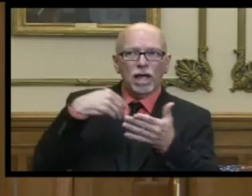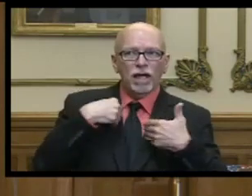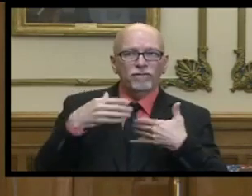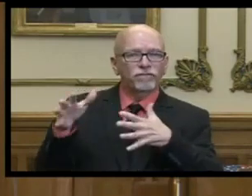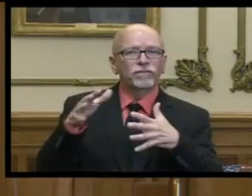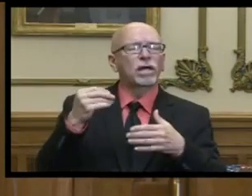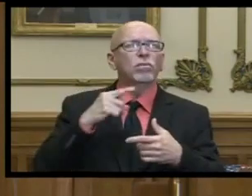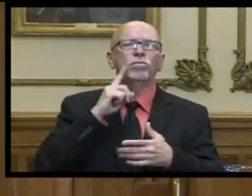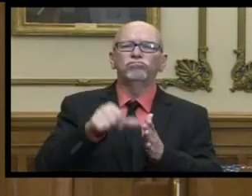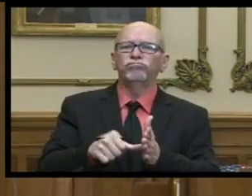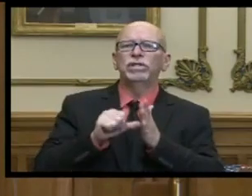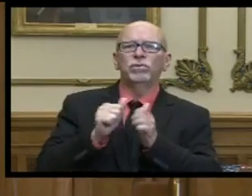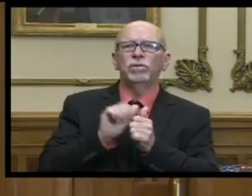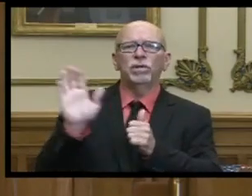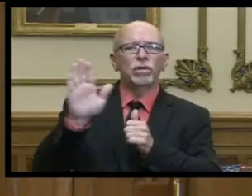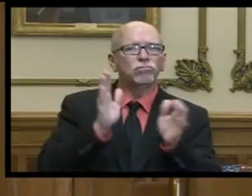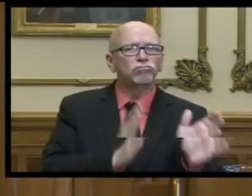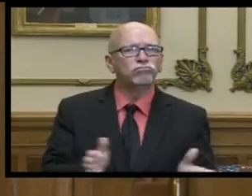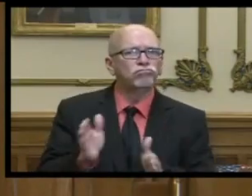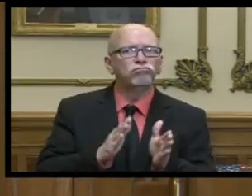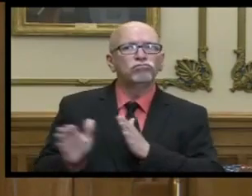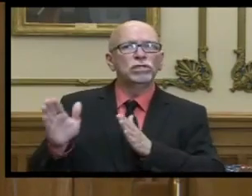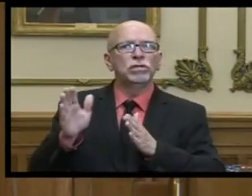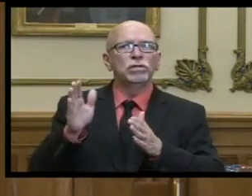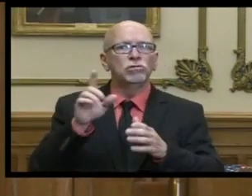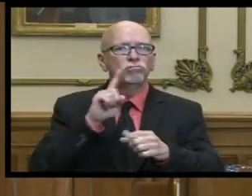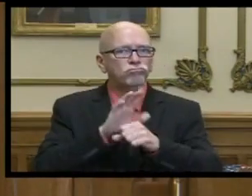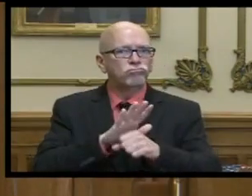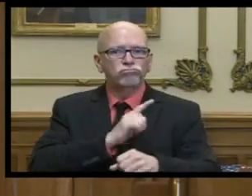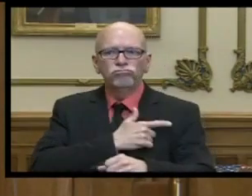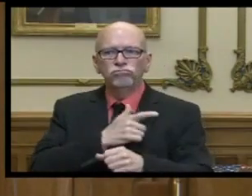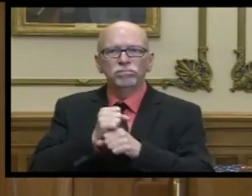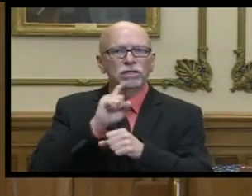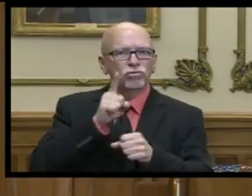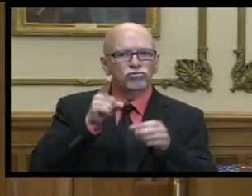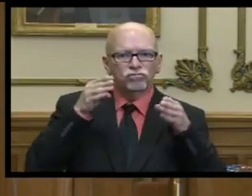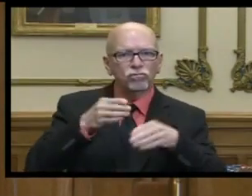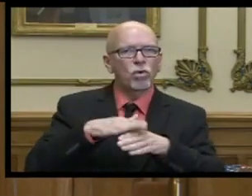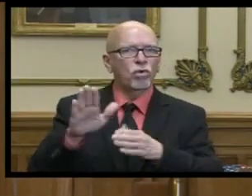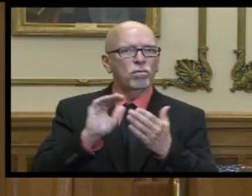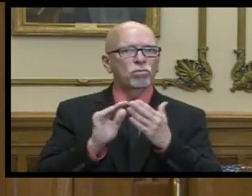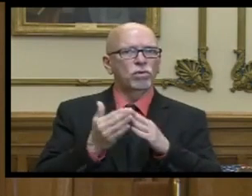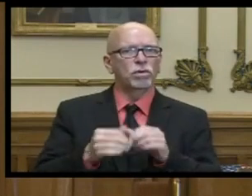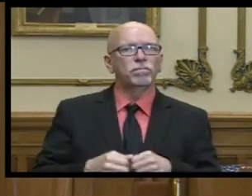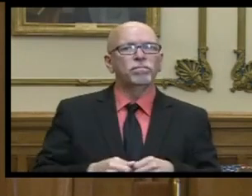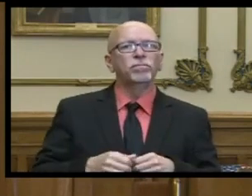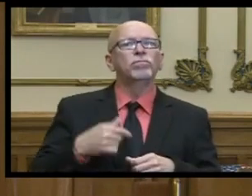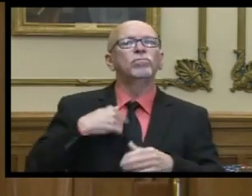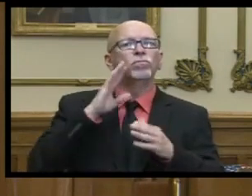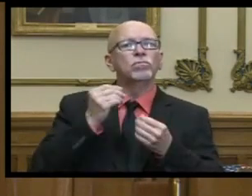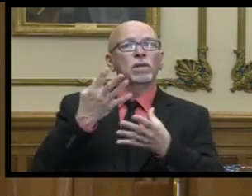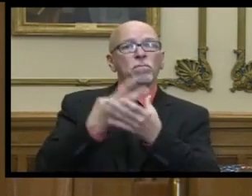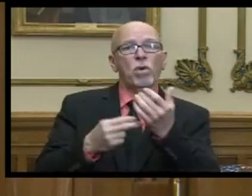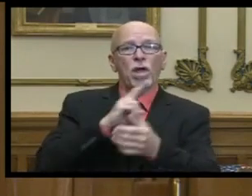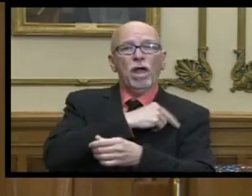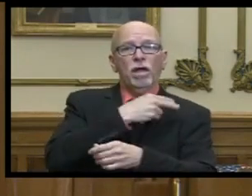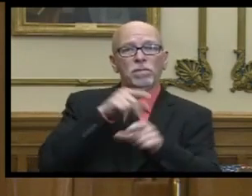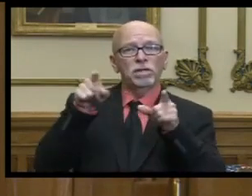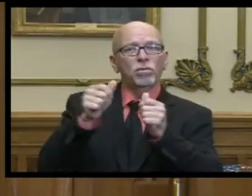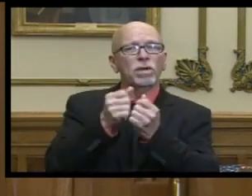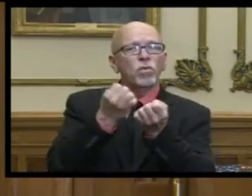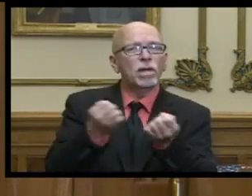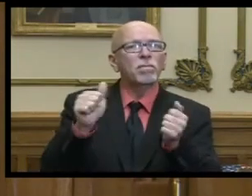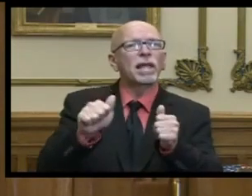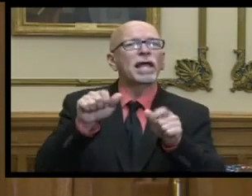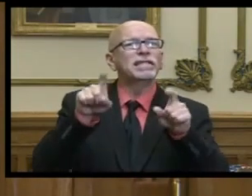were incredibly impressed by their preparation planning and dedication to their community the state is going to provide both hospitals with equipment to do